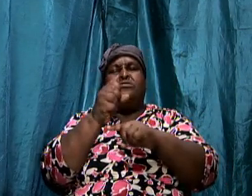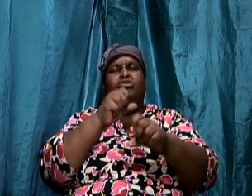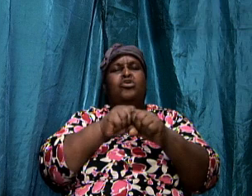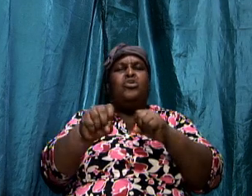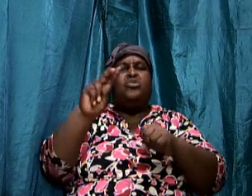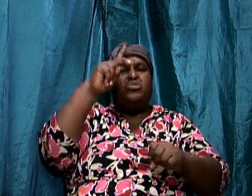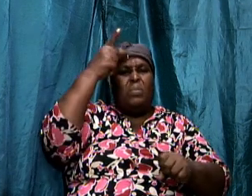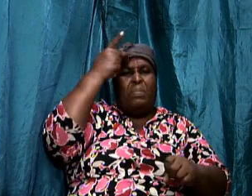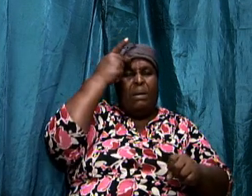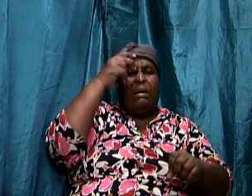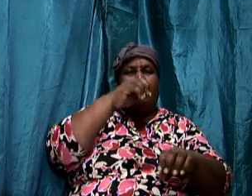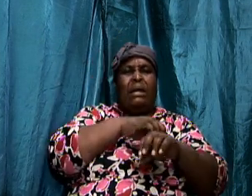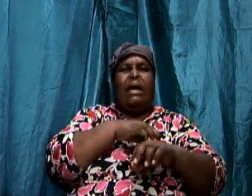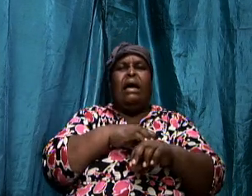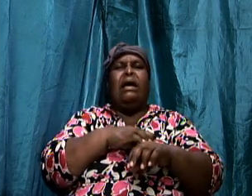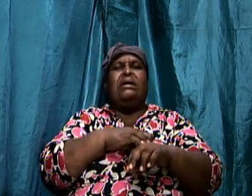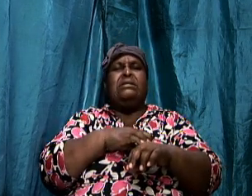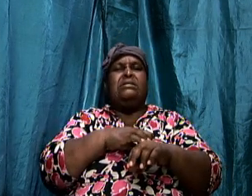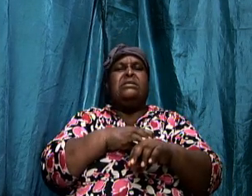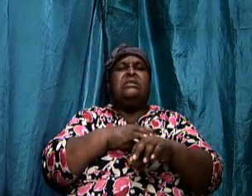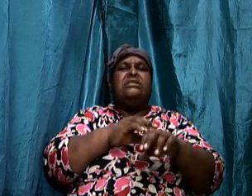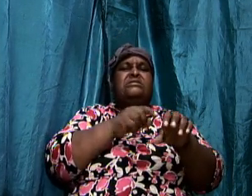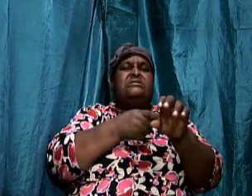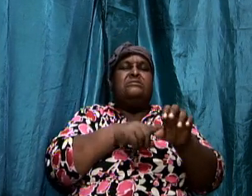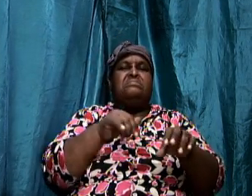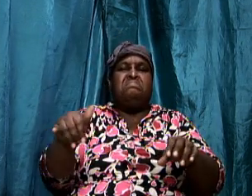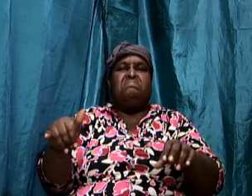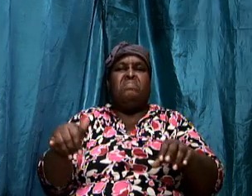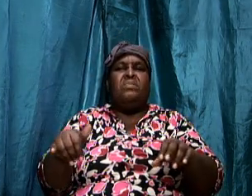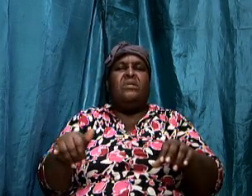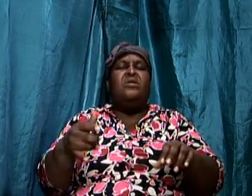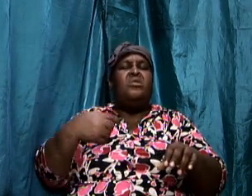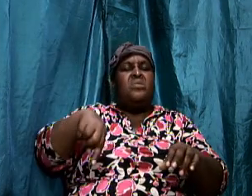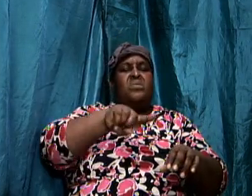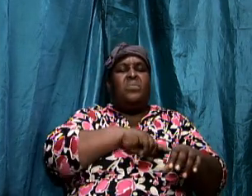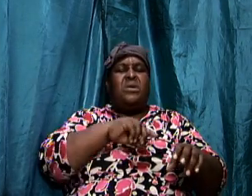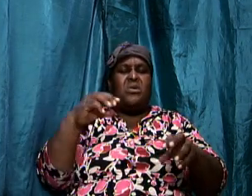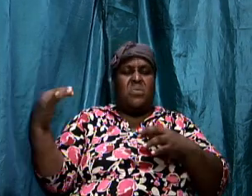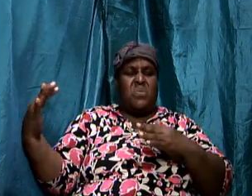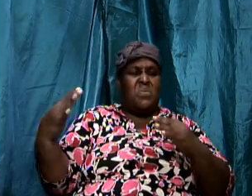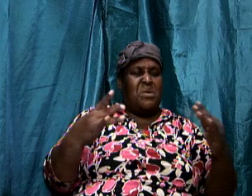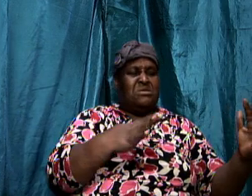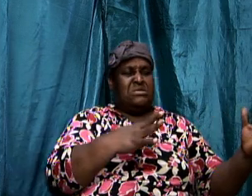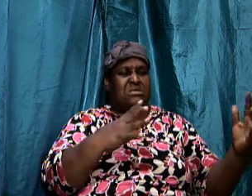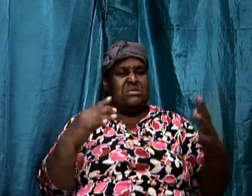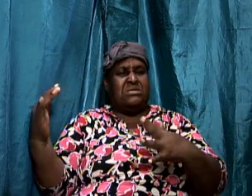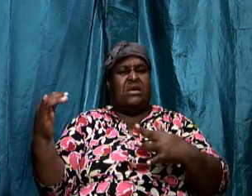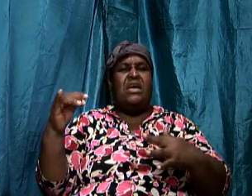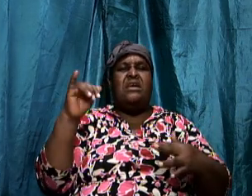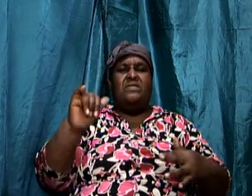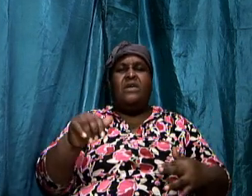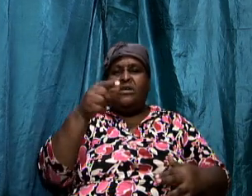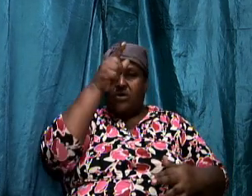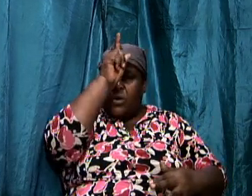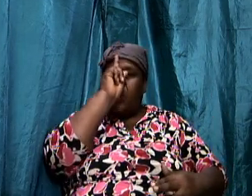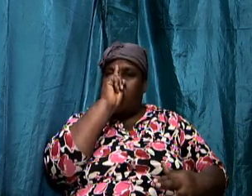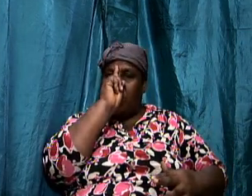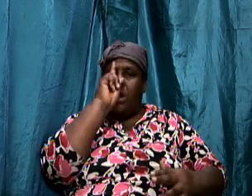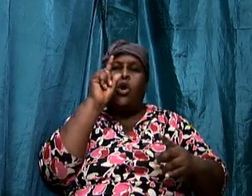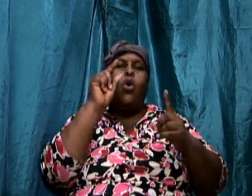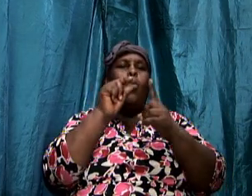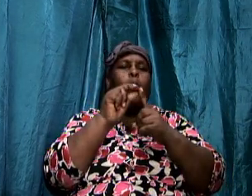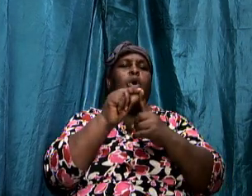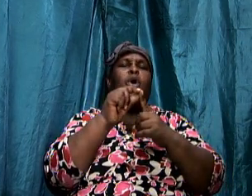of that verse in ephesians 6 verse 12 says we wrestle and that greek word suggests a